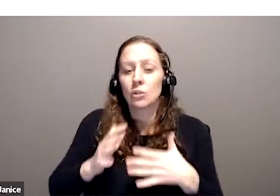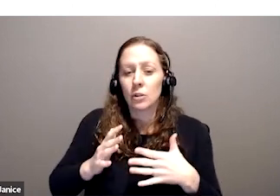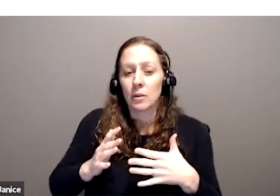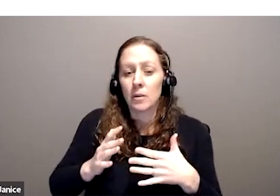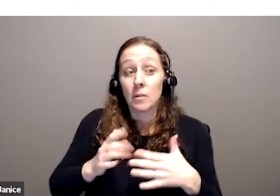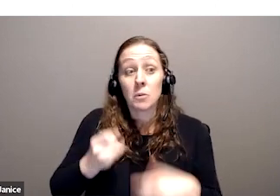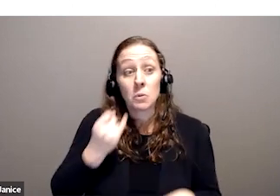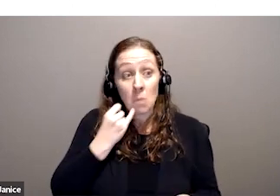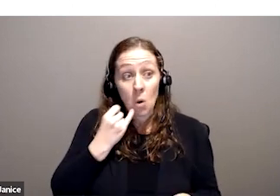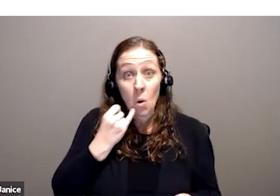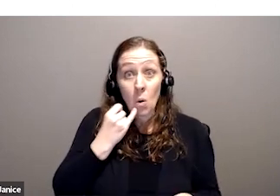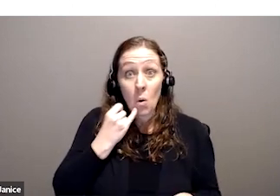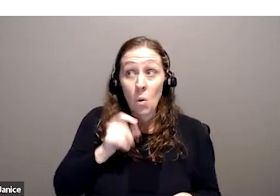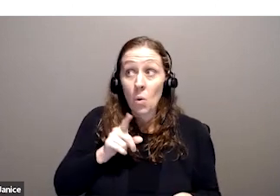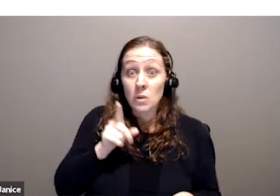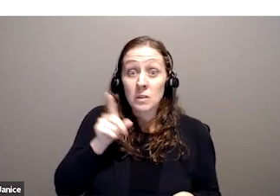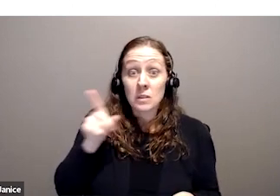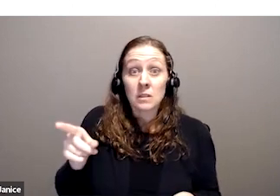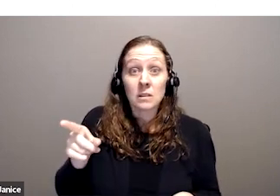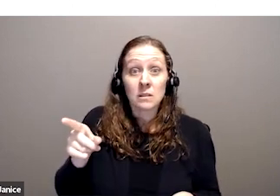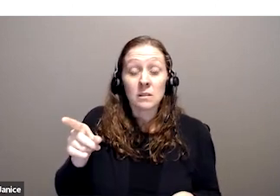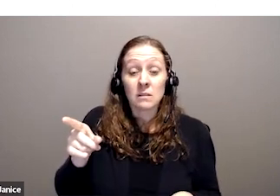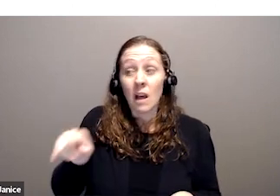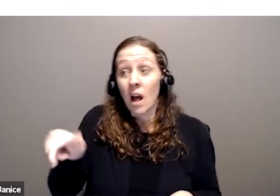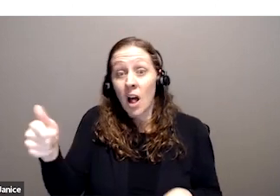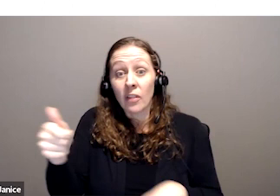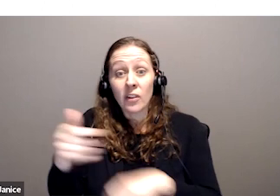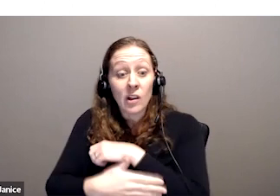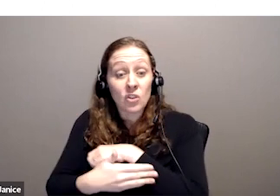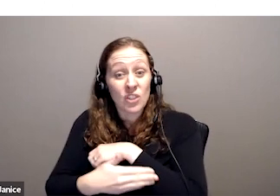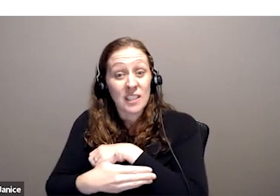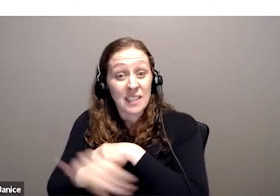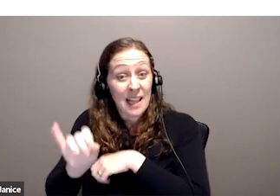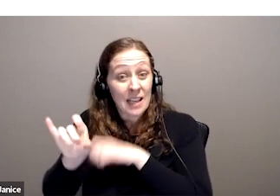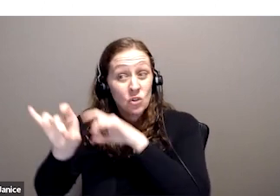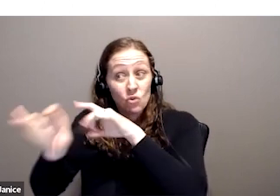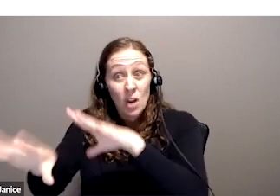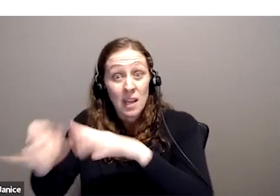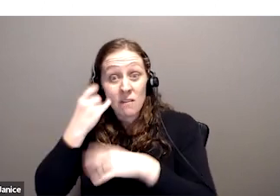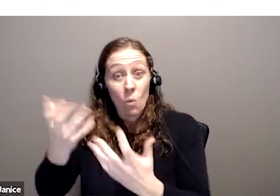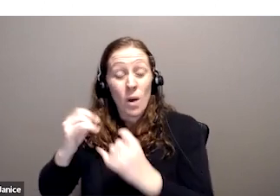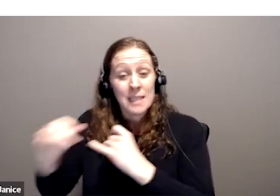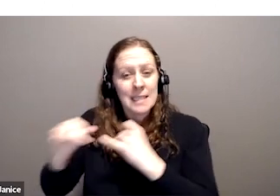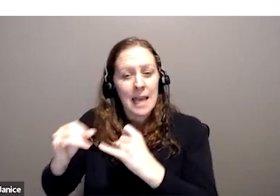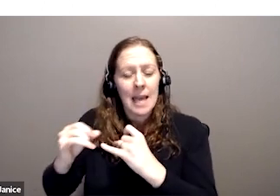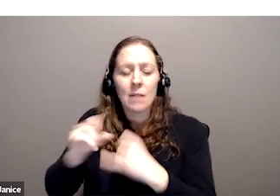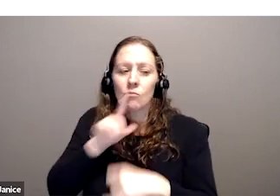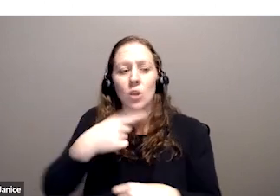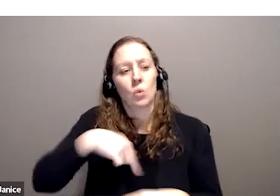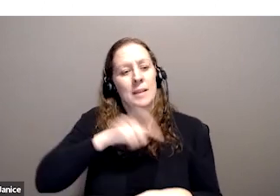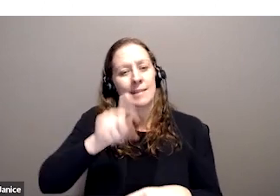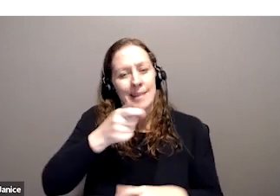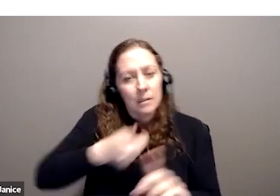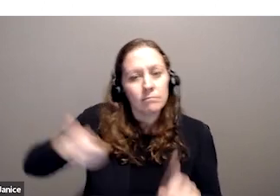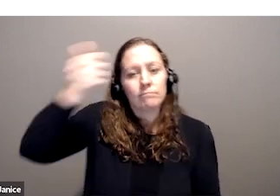make the kind of progress that's been made in countries such as Australia. So that's why we're focusing really on the